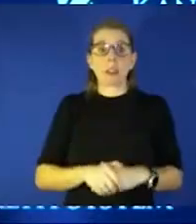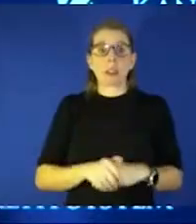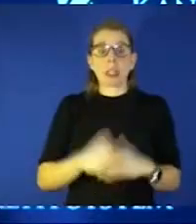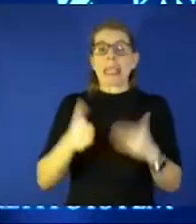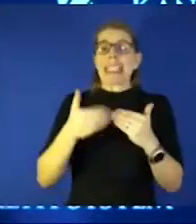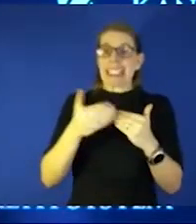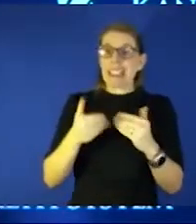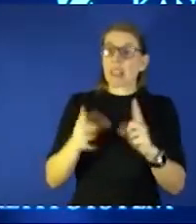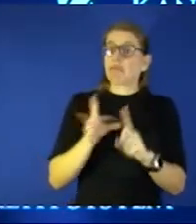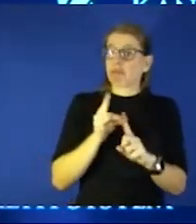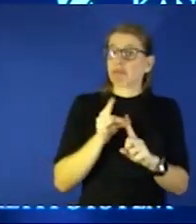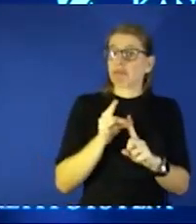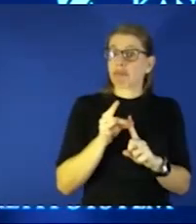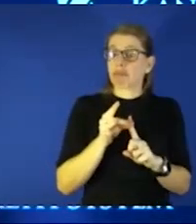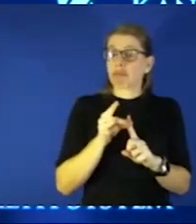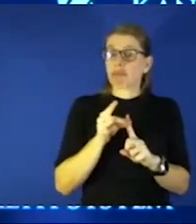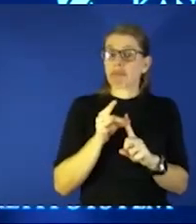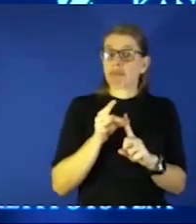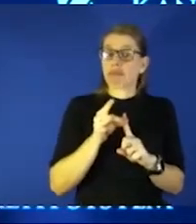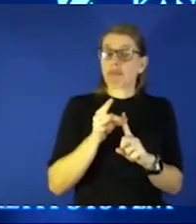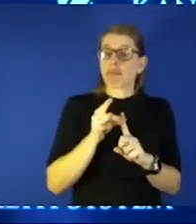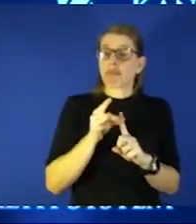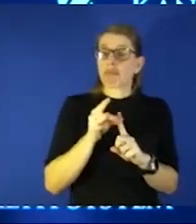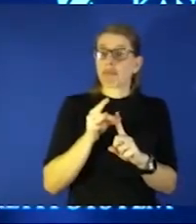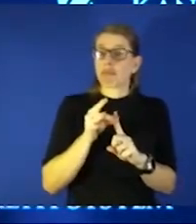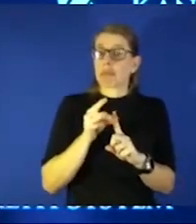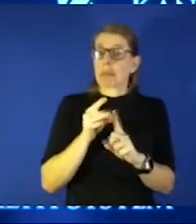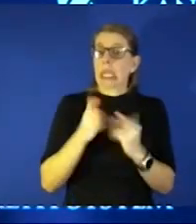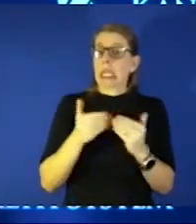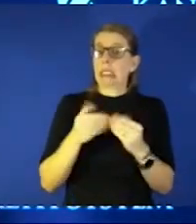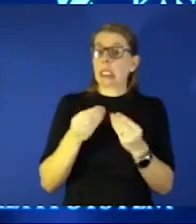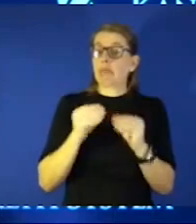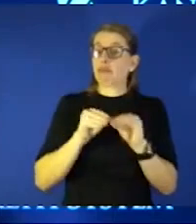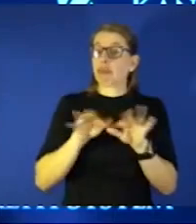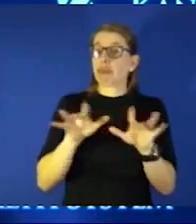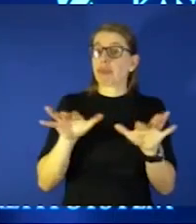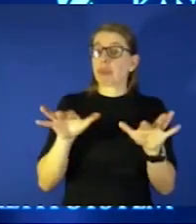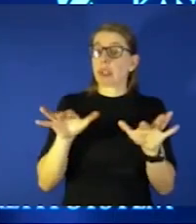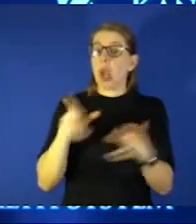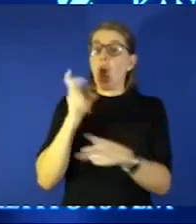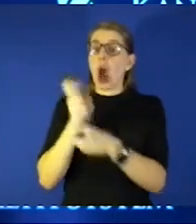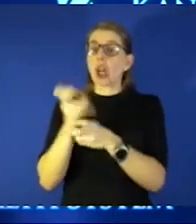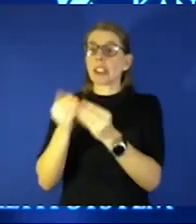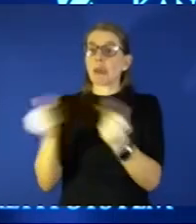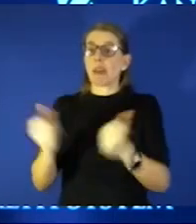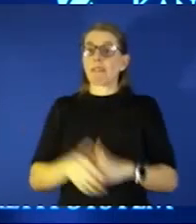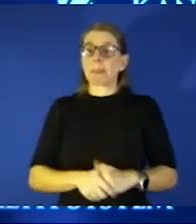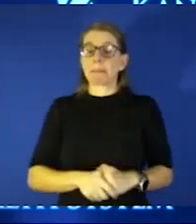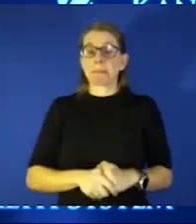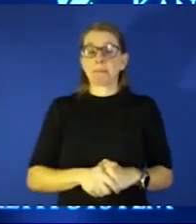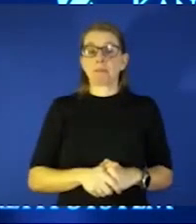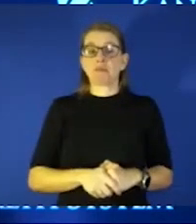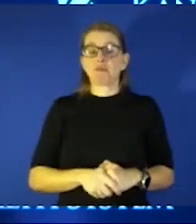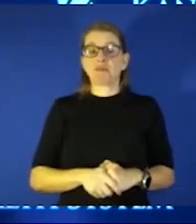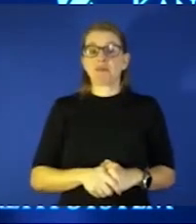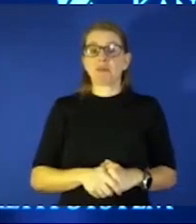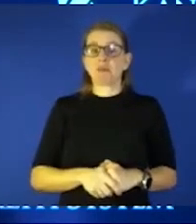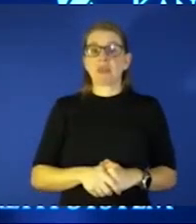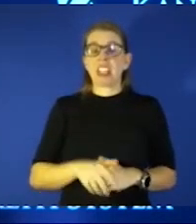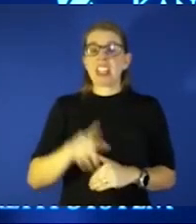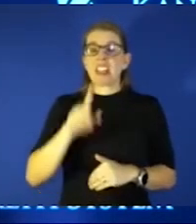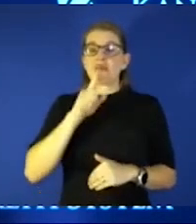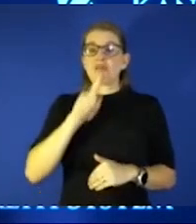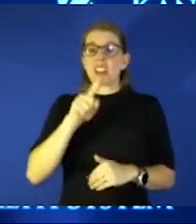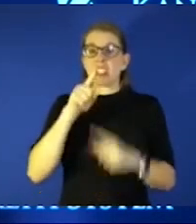easy to give yeah hard to get rid of it's like that really ugly present you get from your cousin